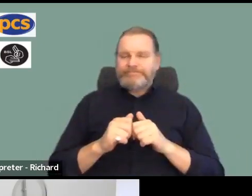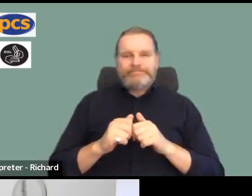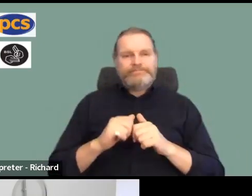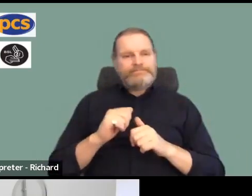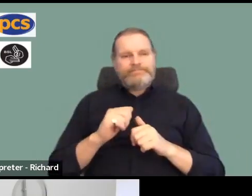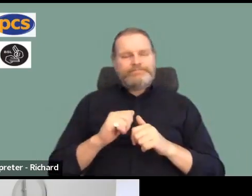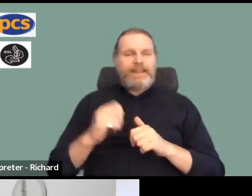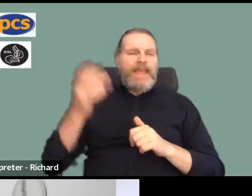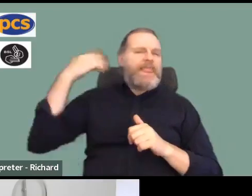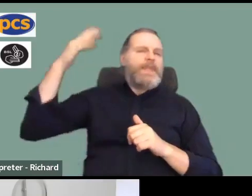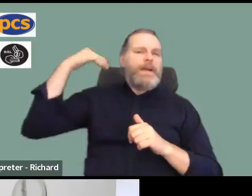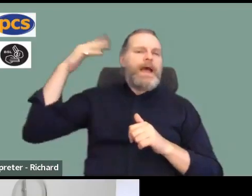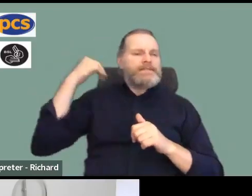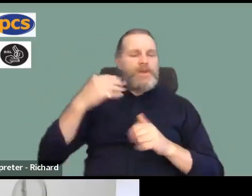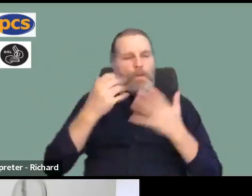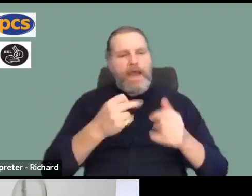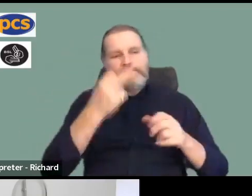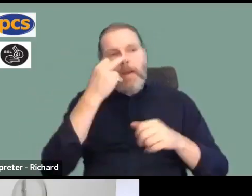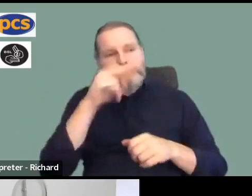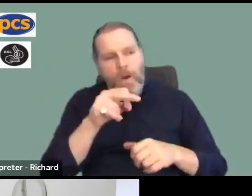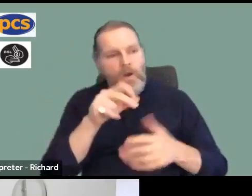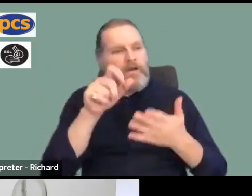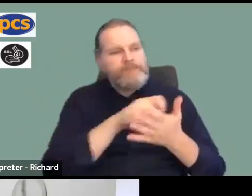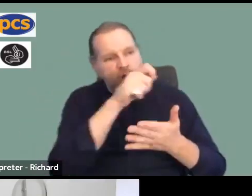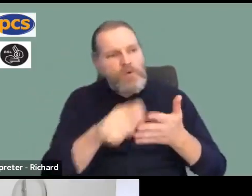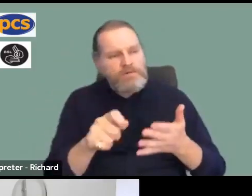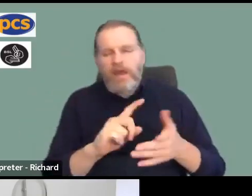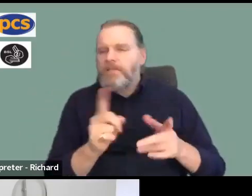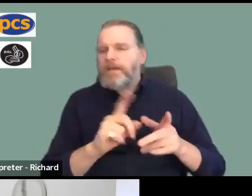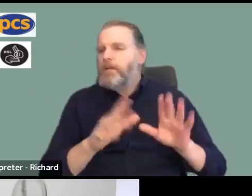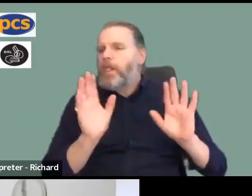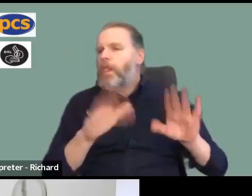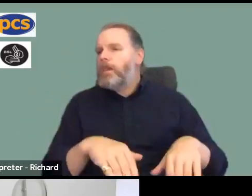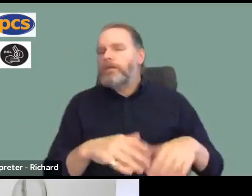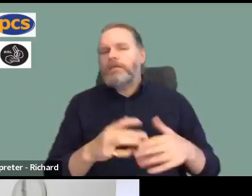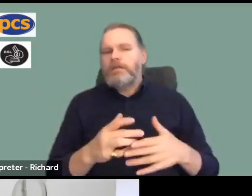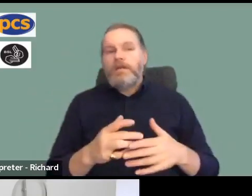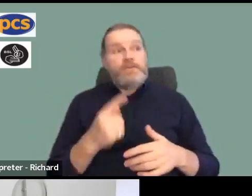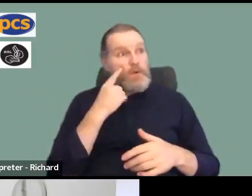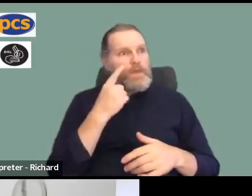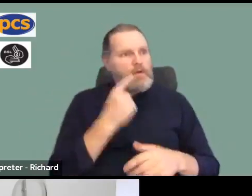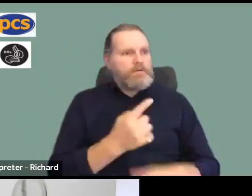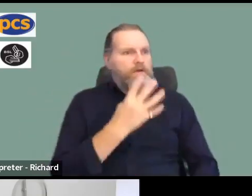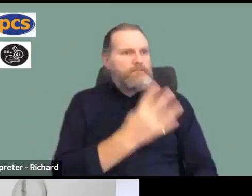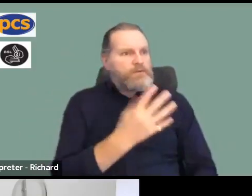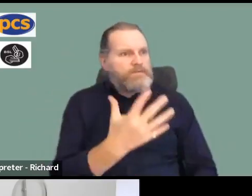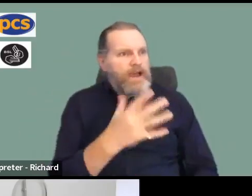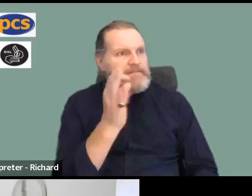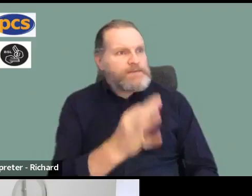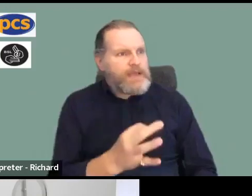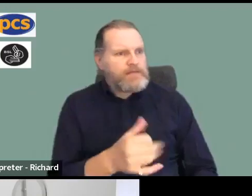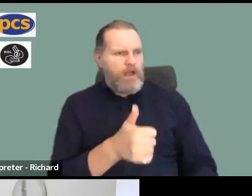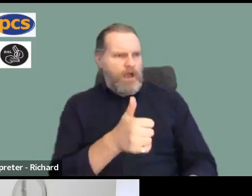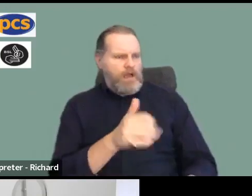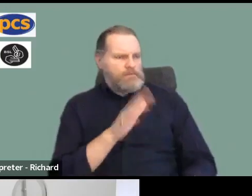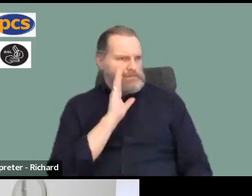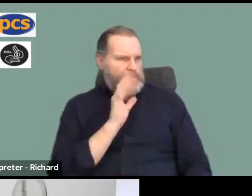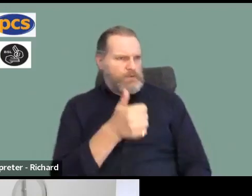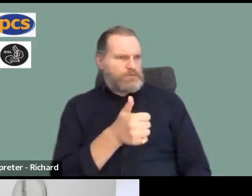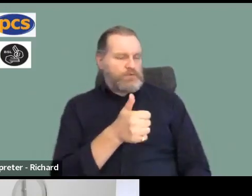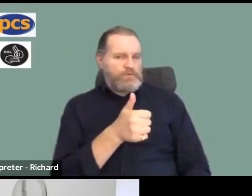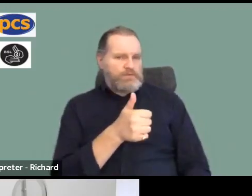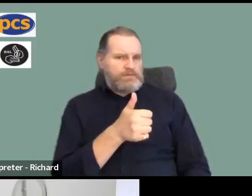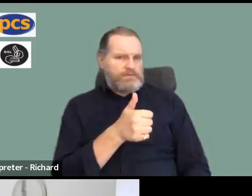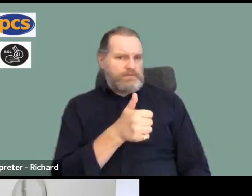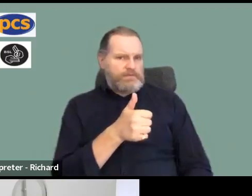as much as if it was the real thing. So we took some heart from that vote, A, because 45% voted. But as I've said earlier,